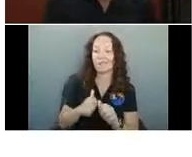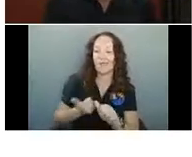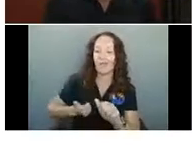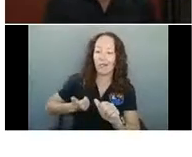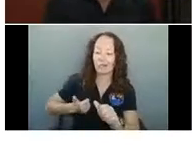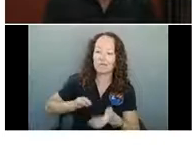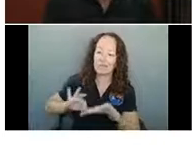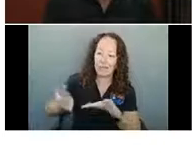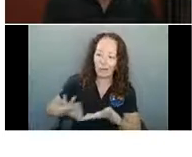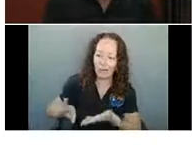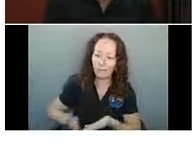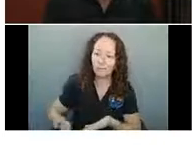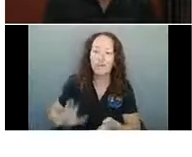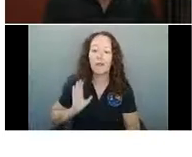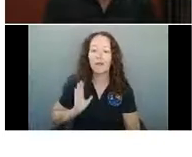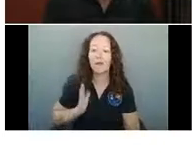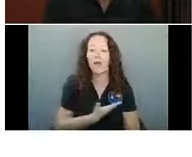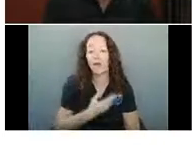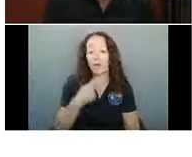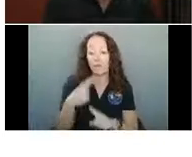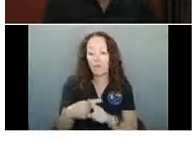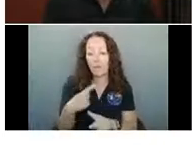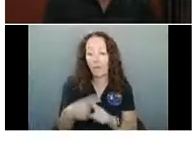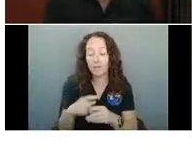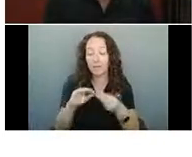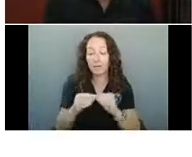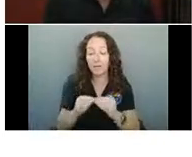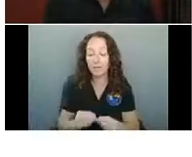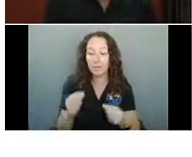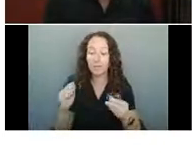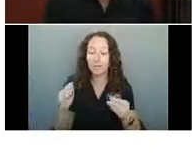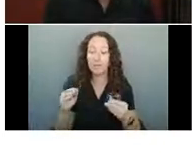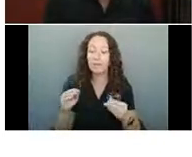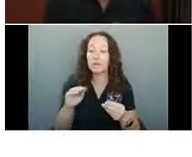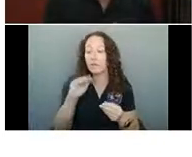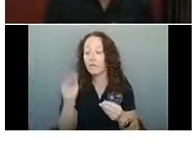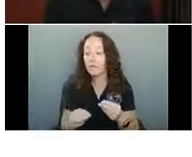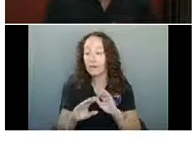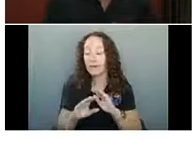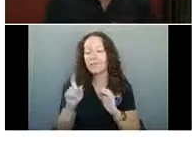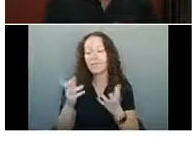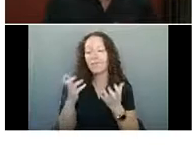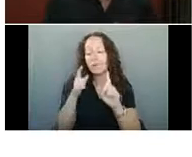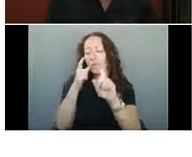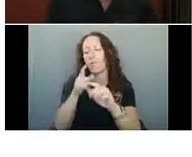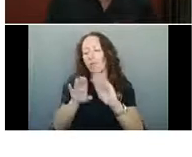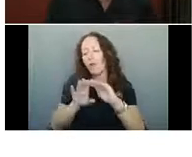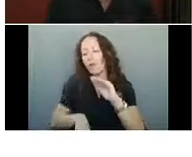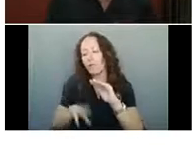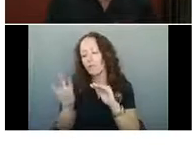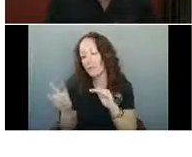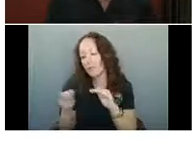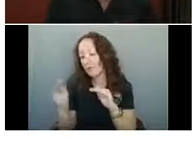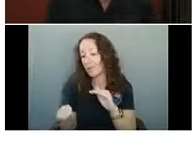to be under seven percent positivity rate, or in some cases for some establishments, it's a three percent positivity